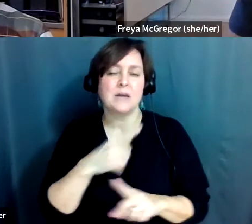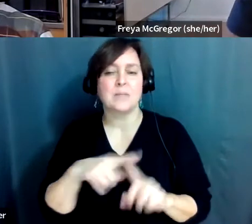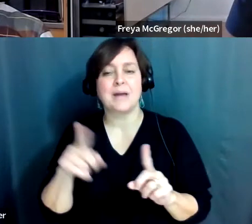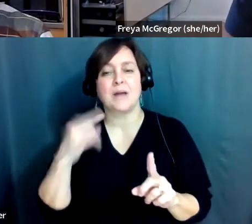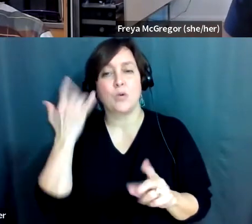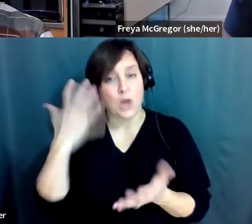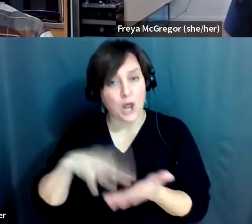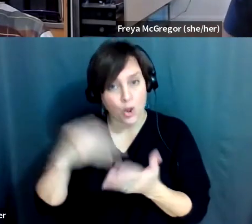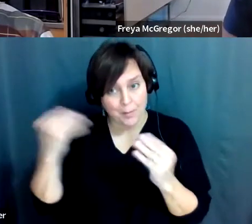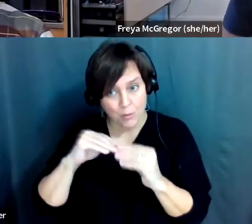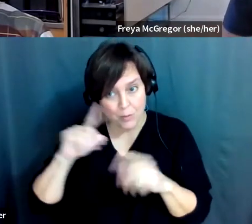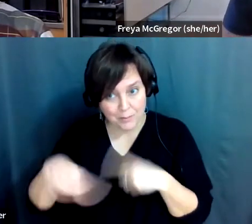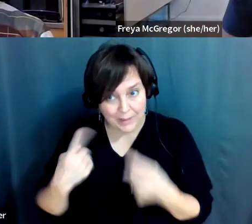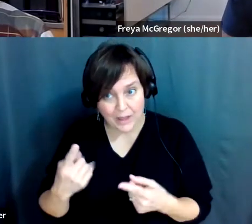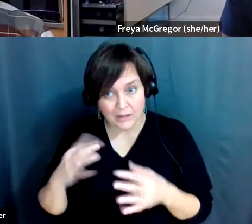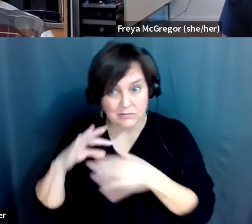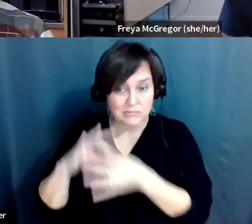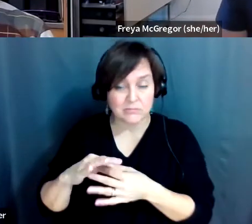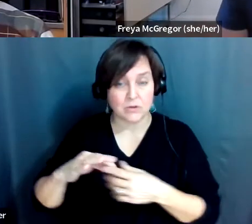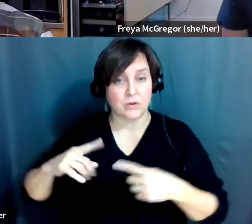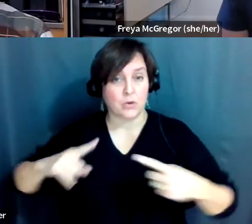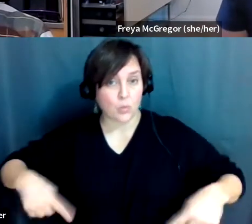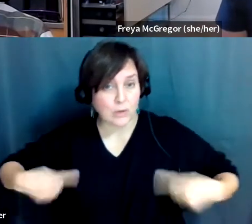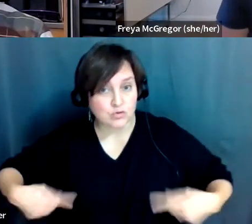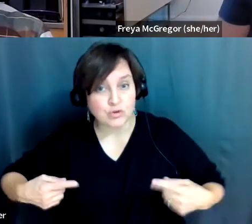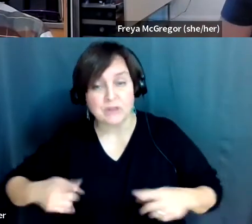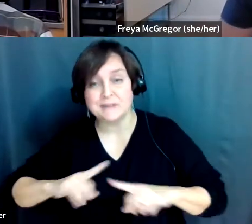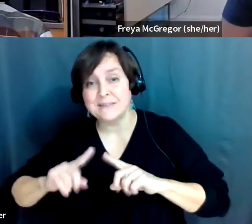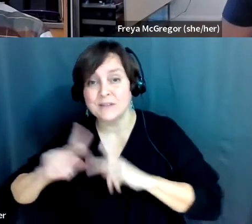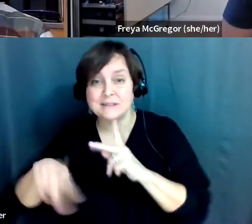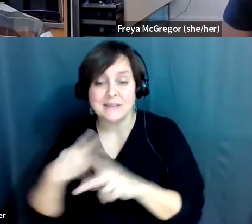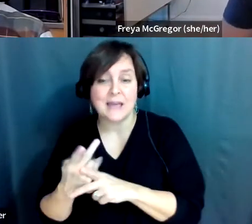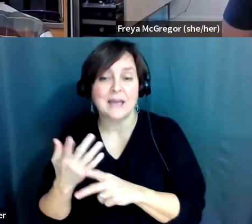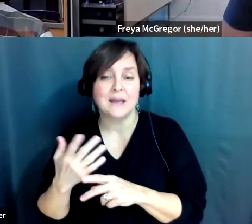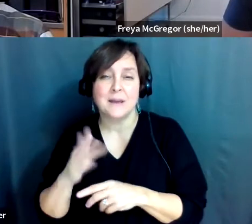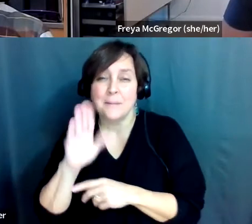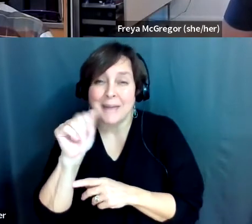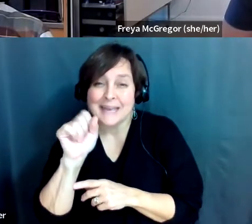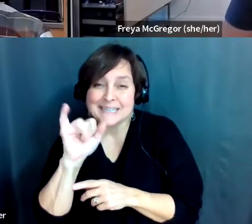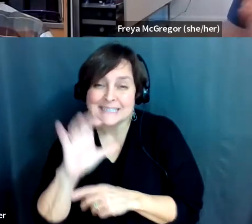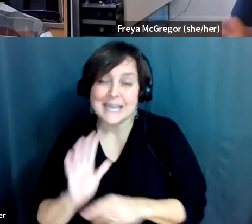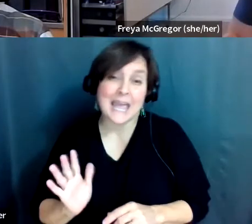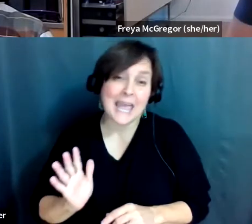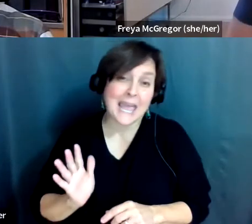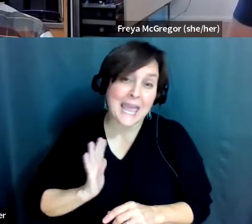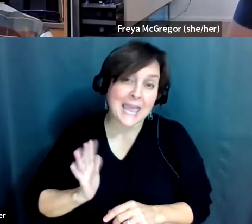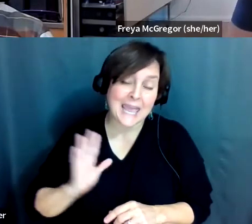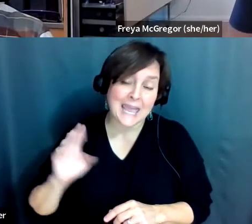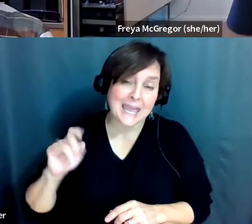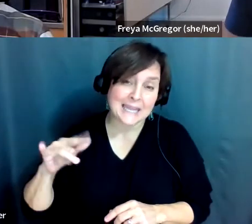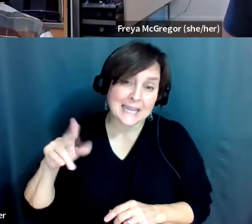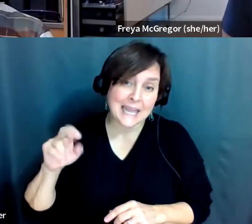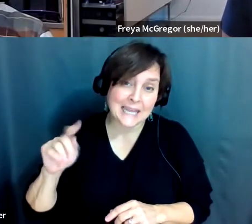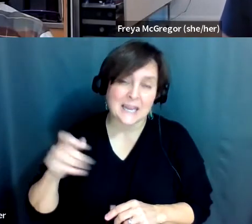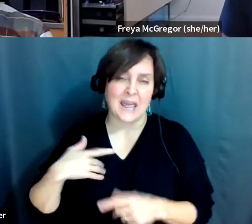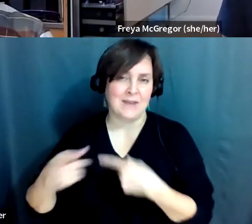you'd like to learn a little bit more about wheelchairs and a little bit of basic wheelchair etiquette and stuff, there's a link in the chat.